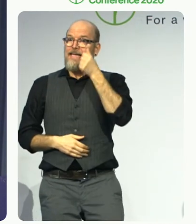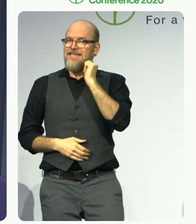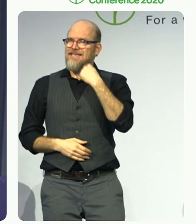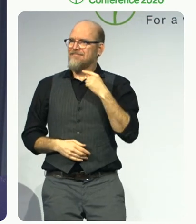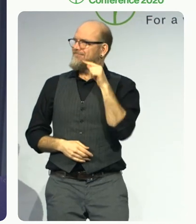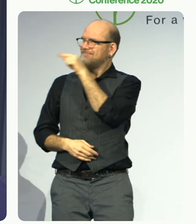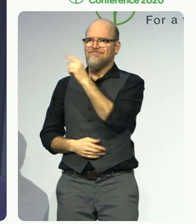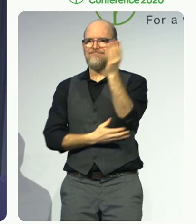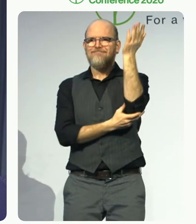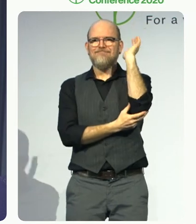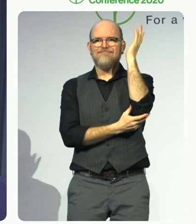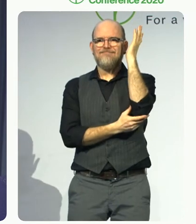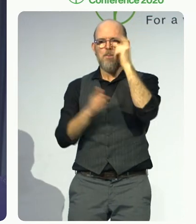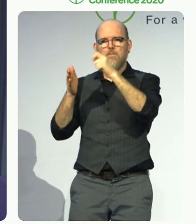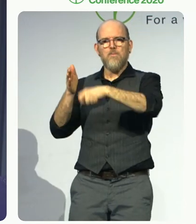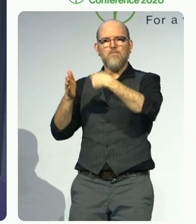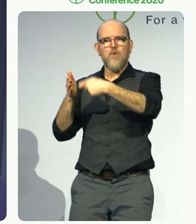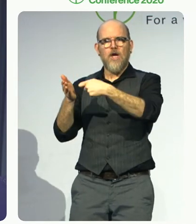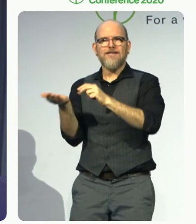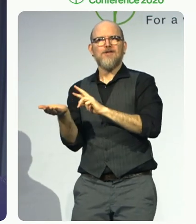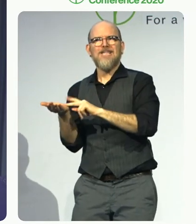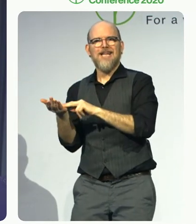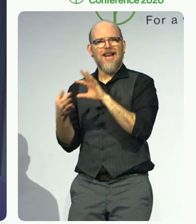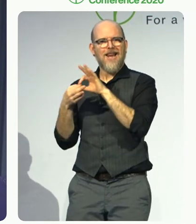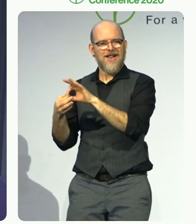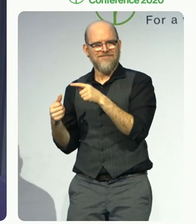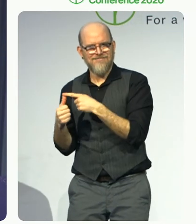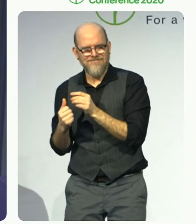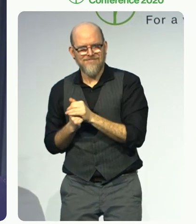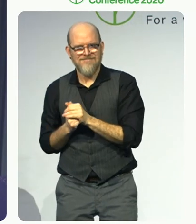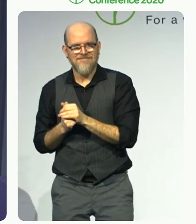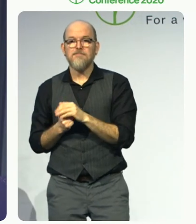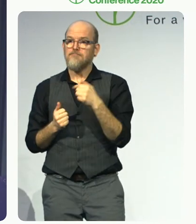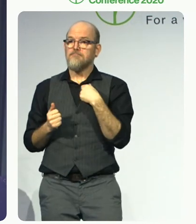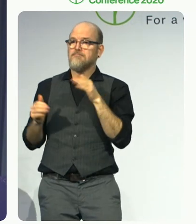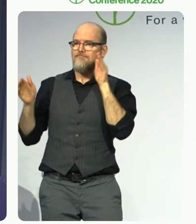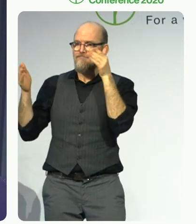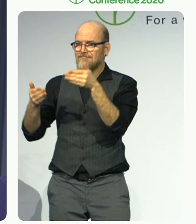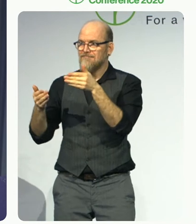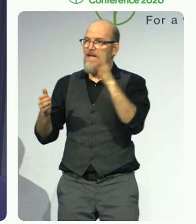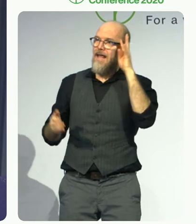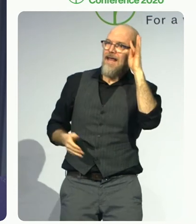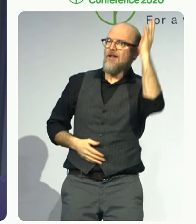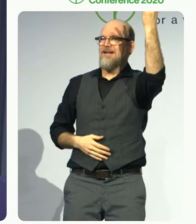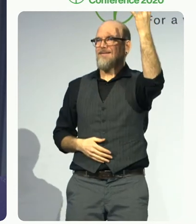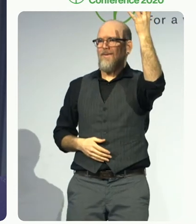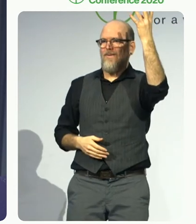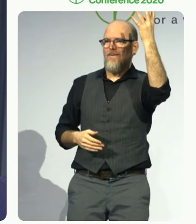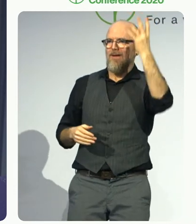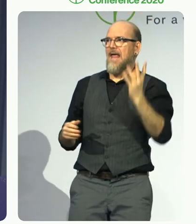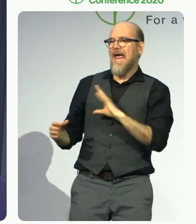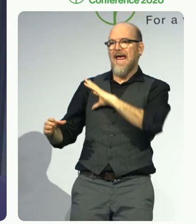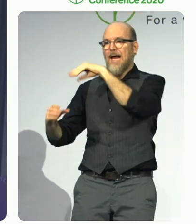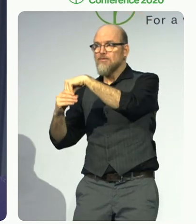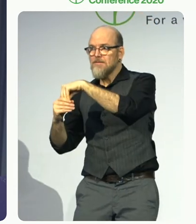education, inclusion and digitalization, held yesterday and was mentioned from Martin